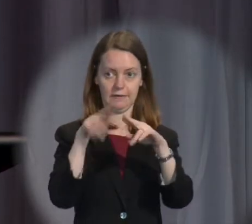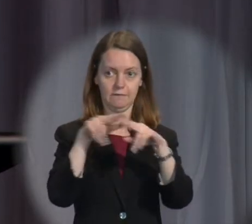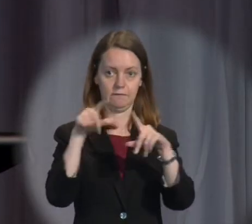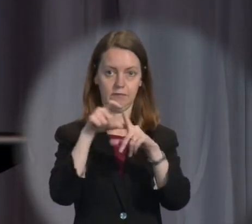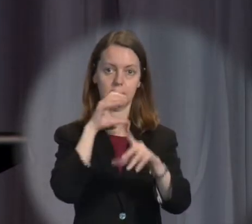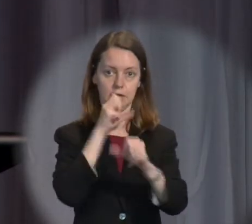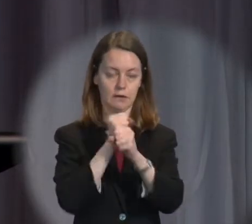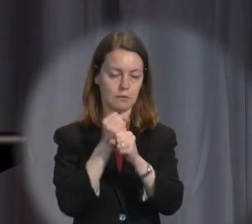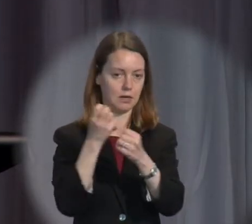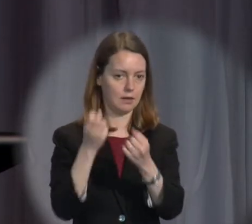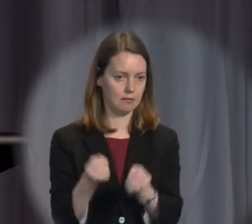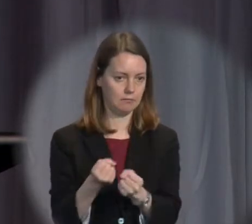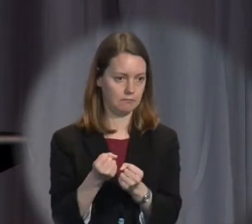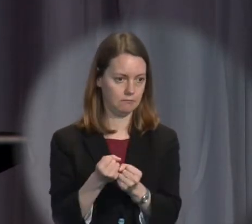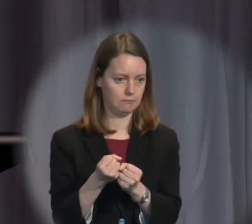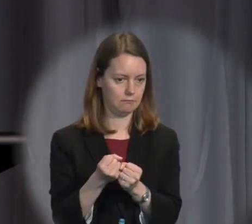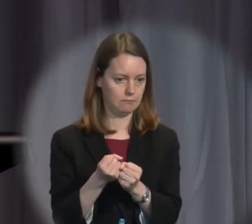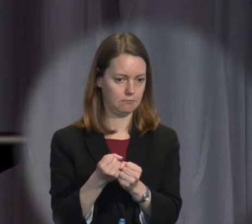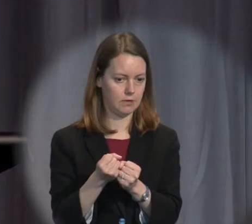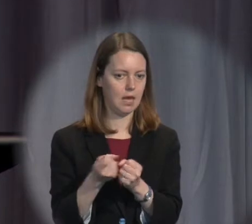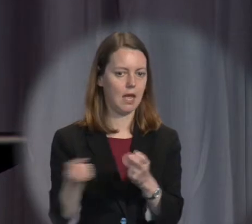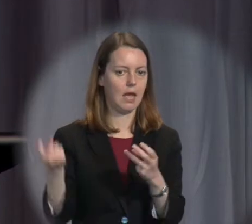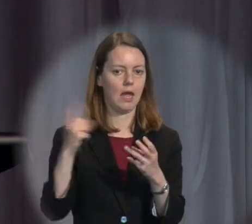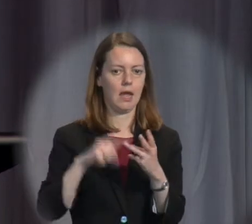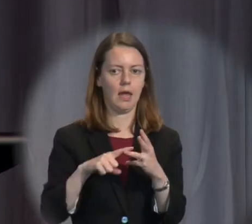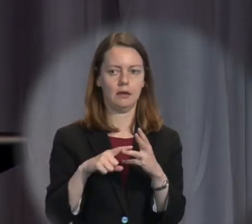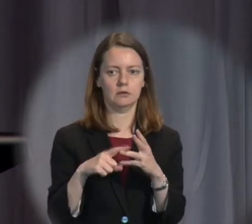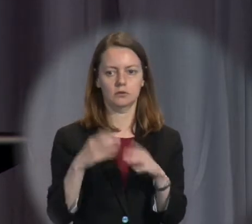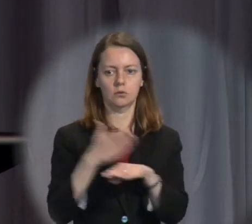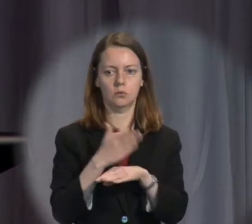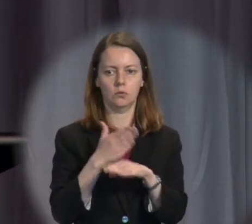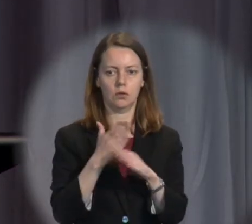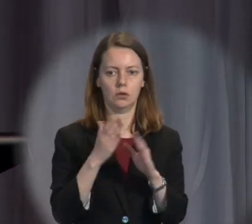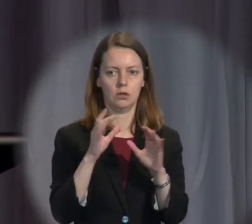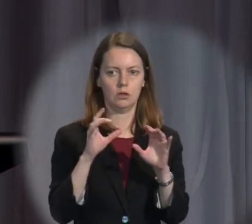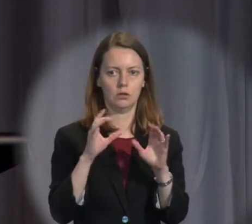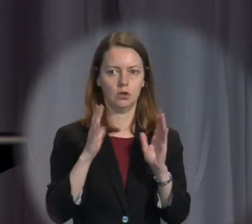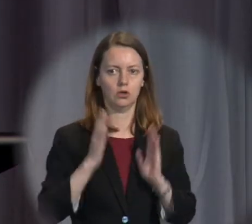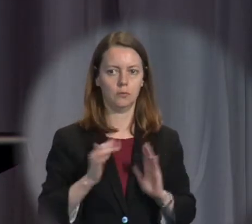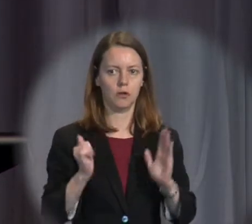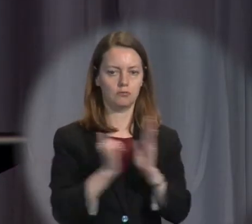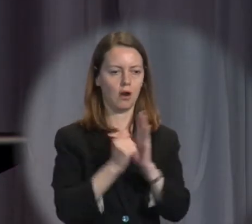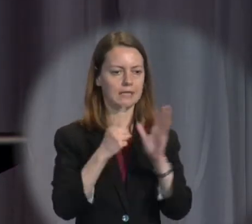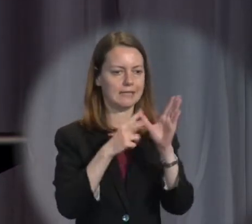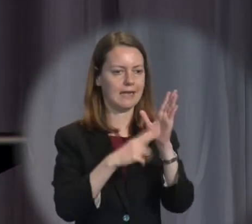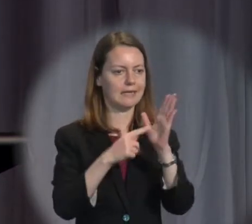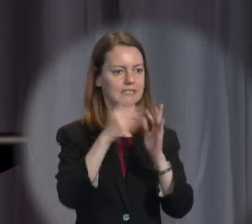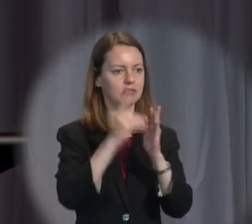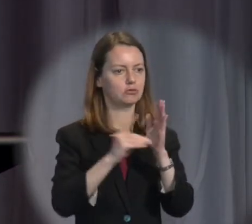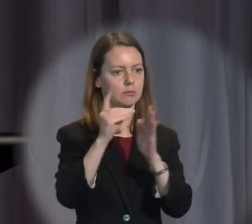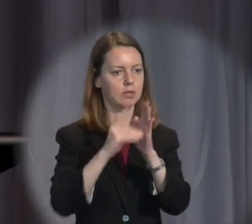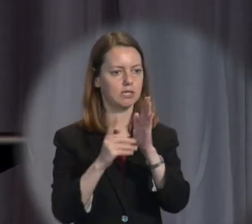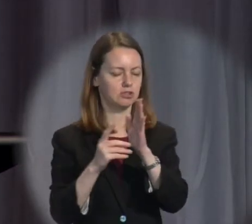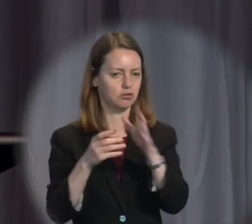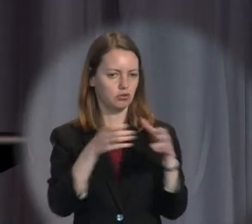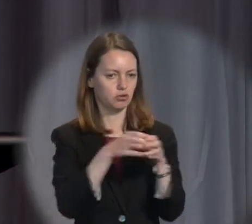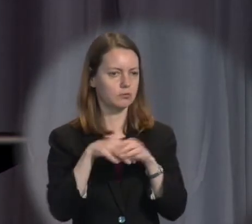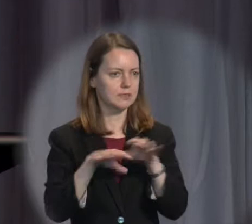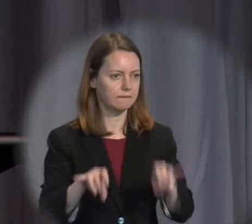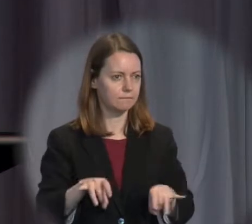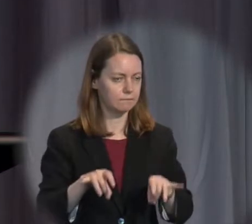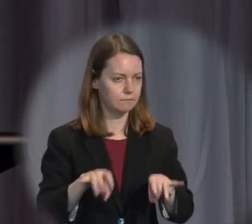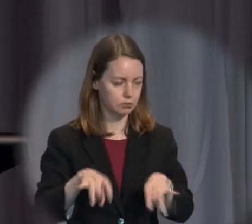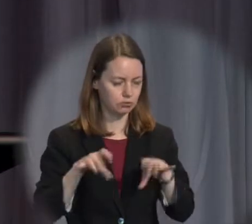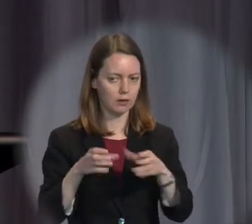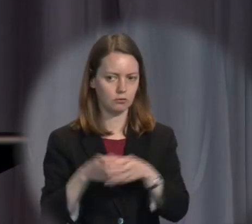for many years. And, of course, there is the work of the human rights and anti-discrimination bodies in Victoria and throughout Australia,